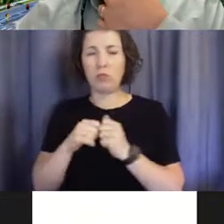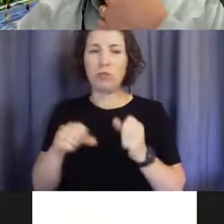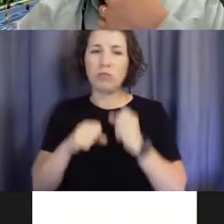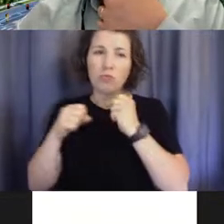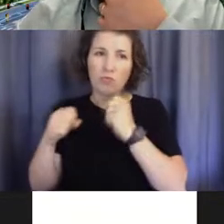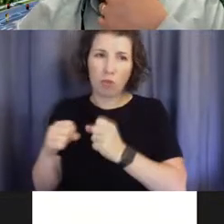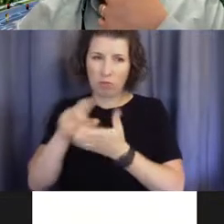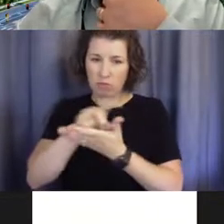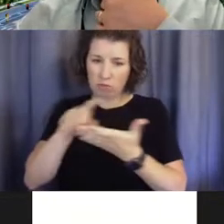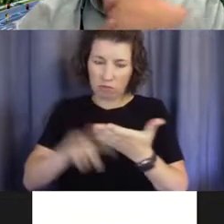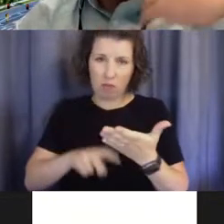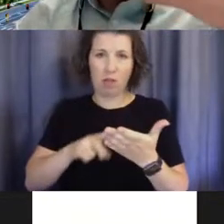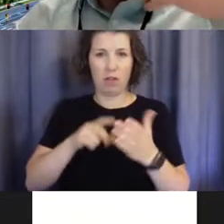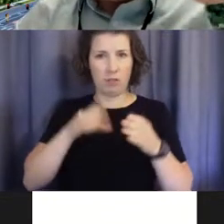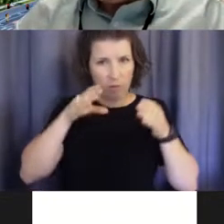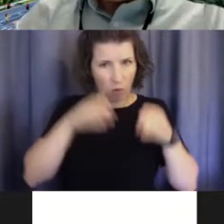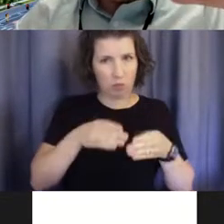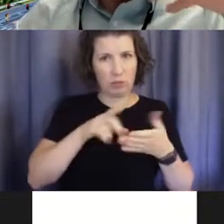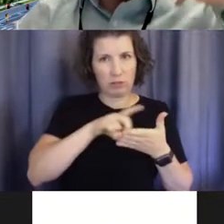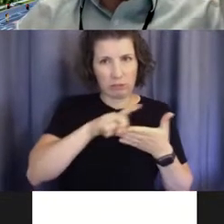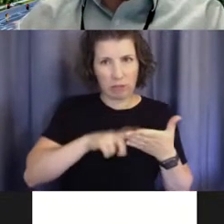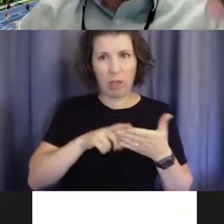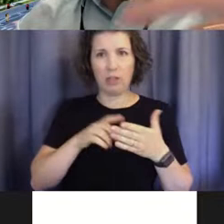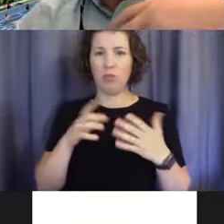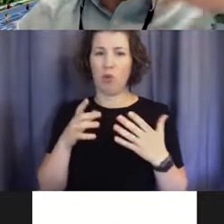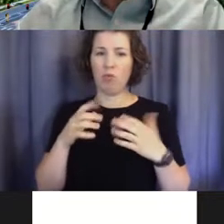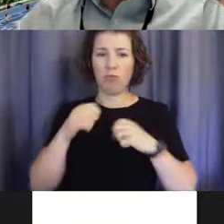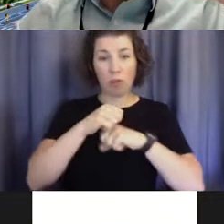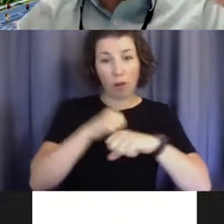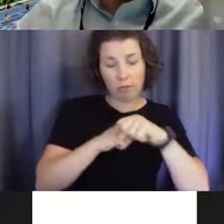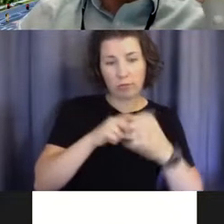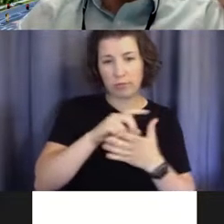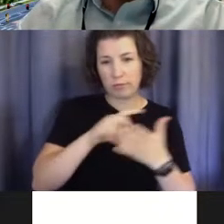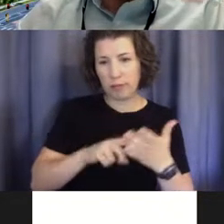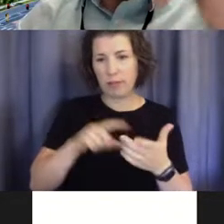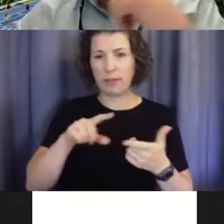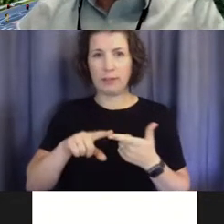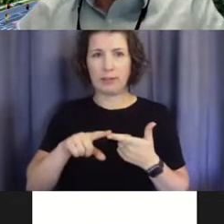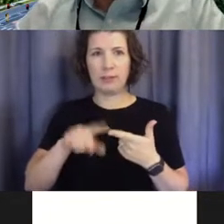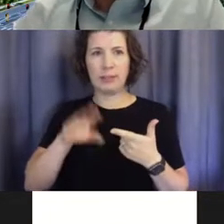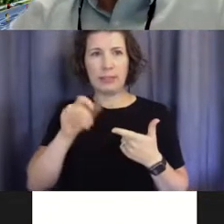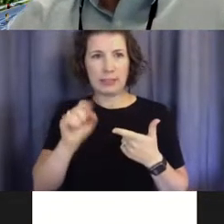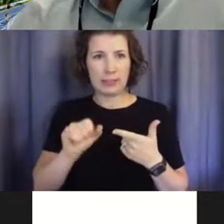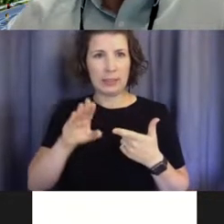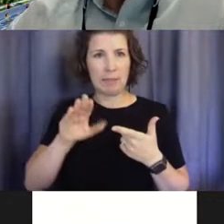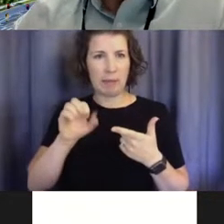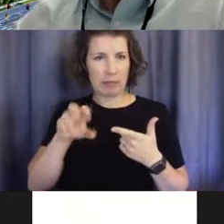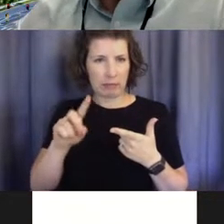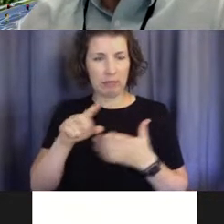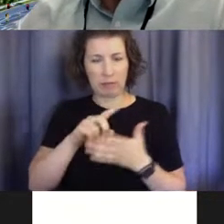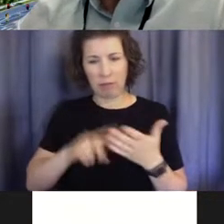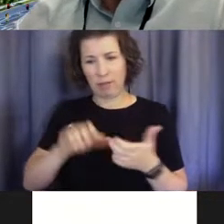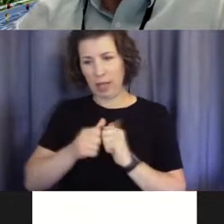design focus. And so structured design and needs based design and how you design for, um,